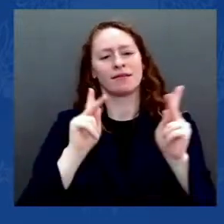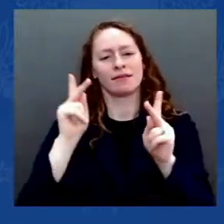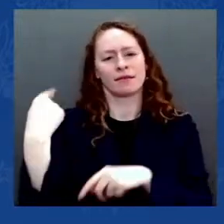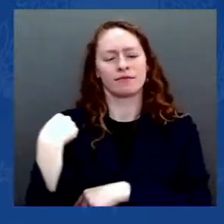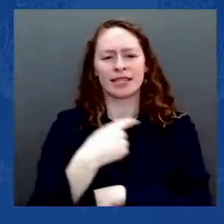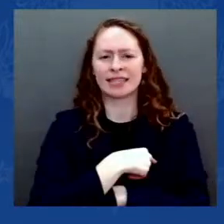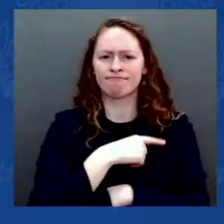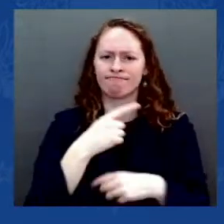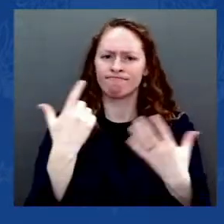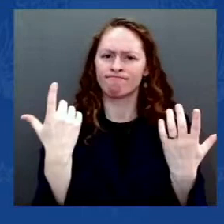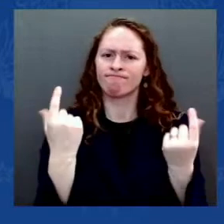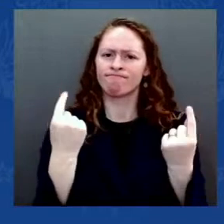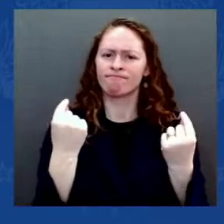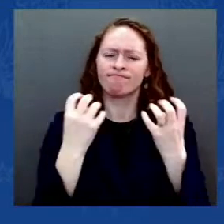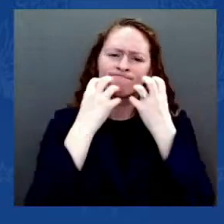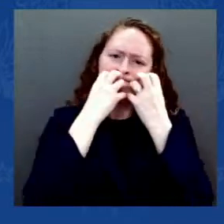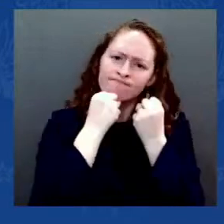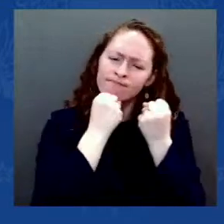America alive,